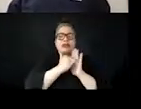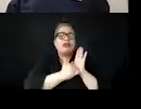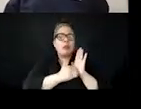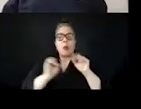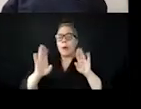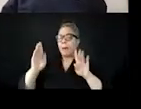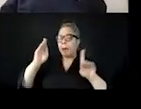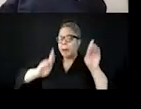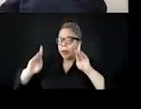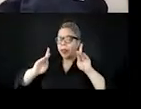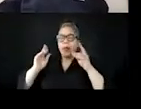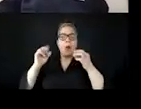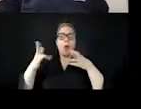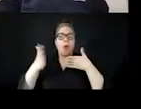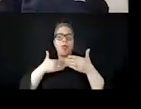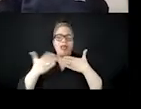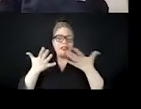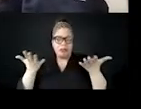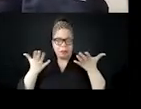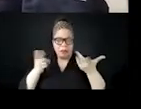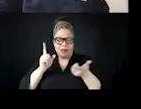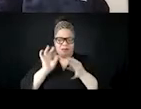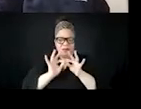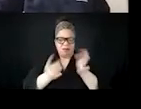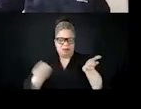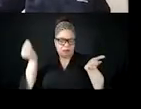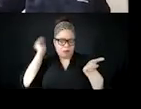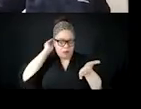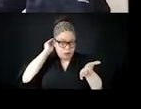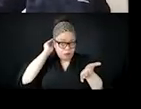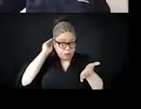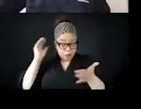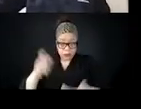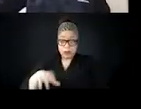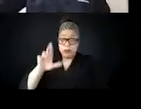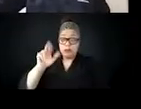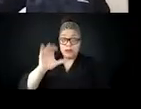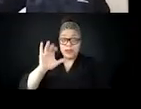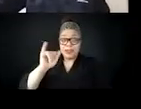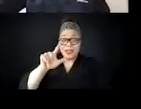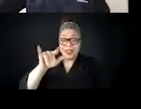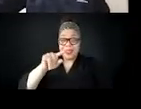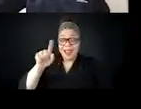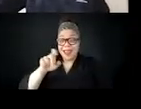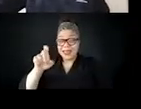disinformation. anybody have an idea of what that is?